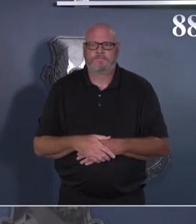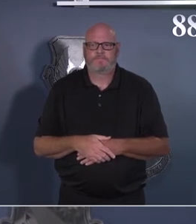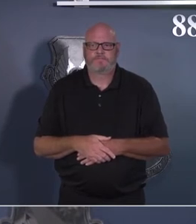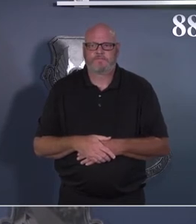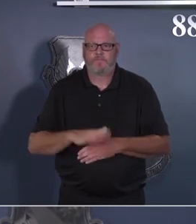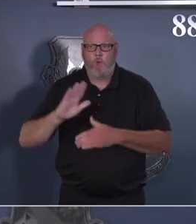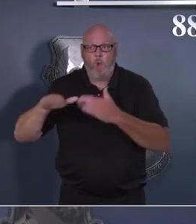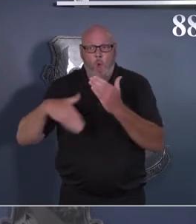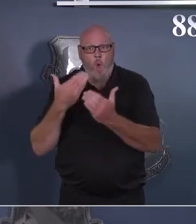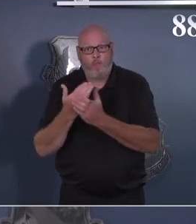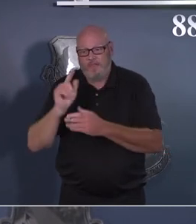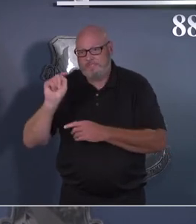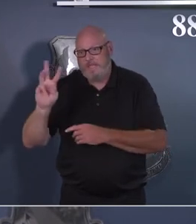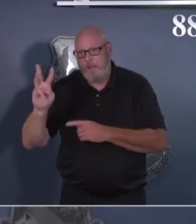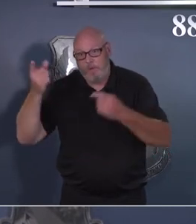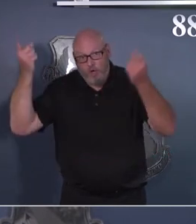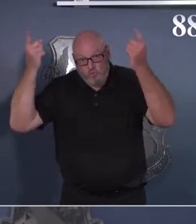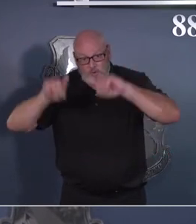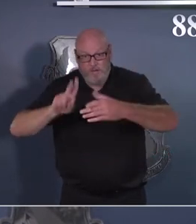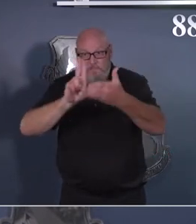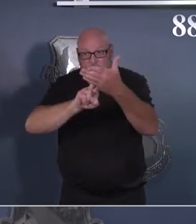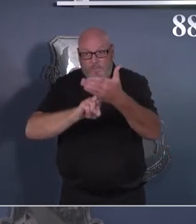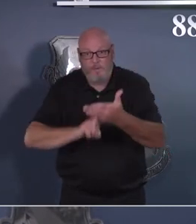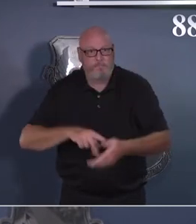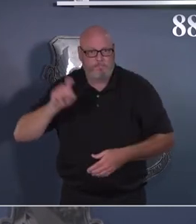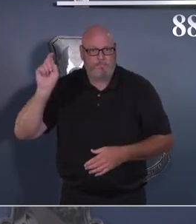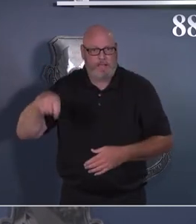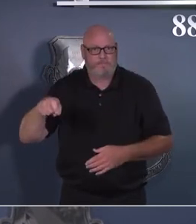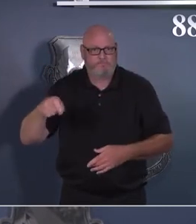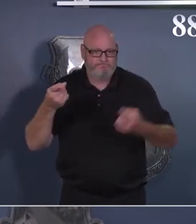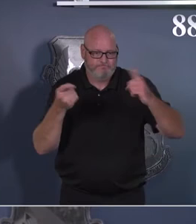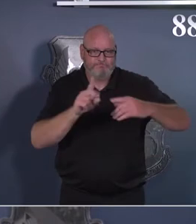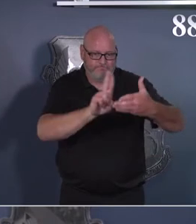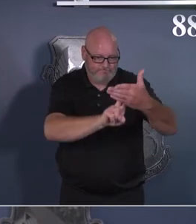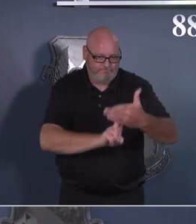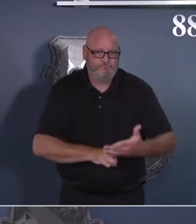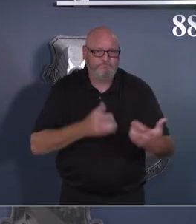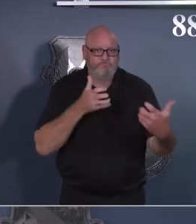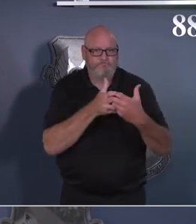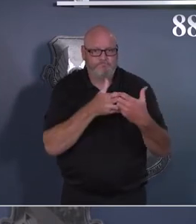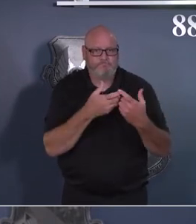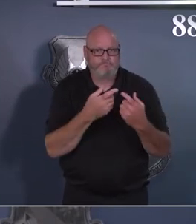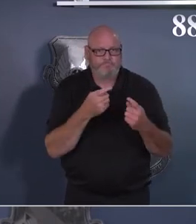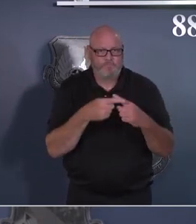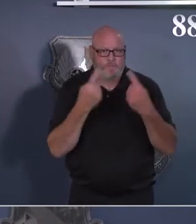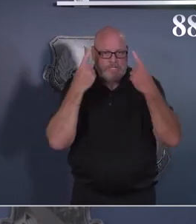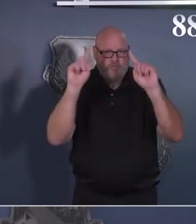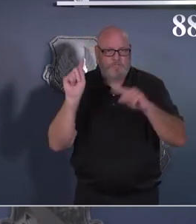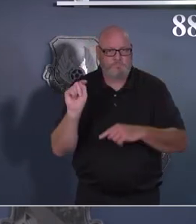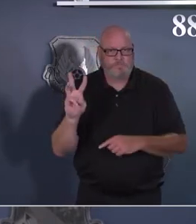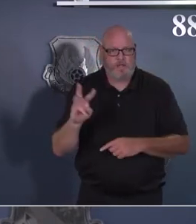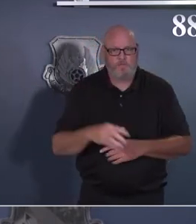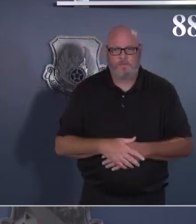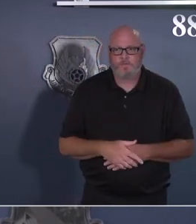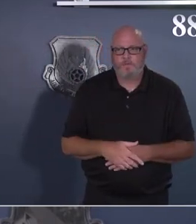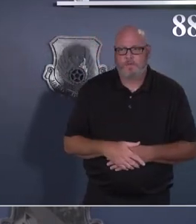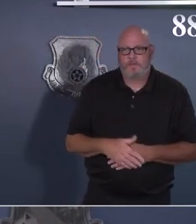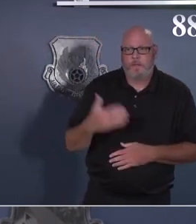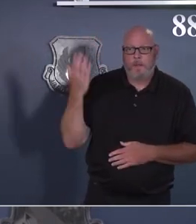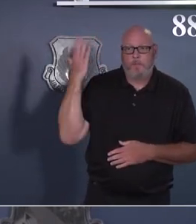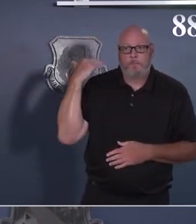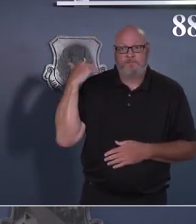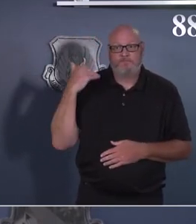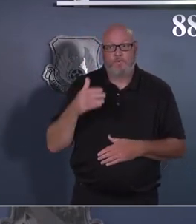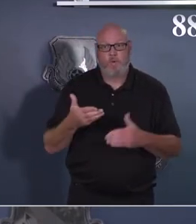agreements documented and in place. Even when we were under the previous public health emergency and